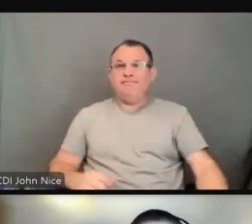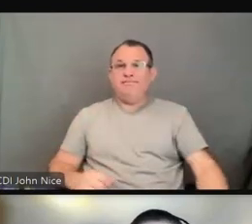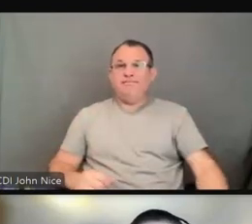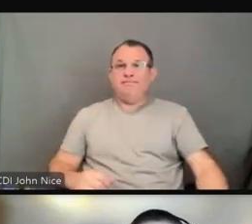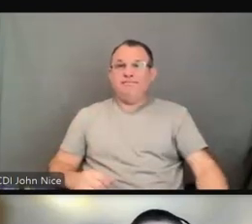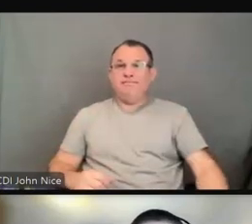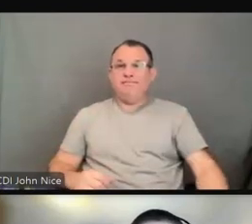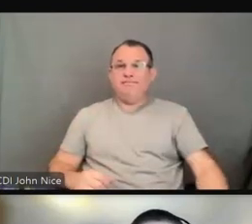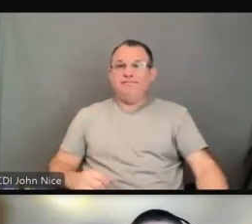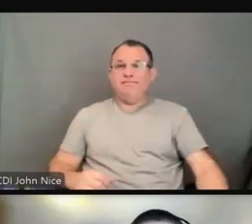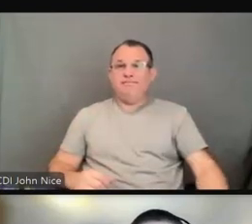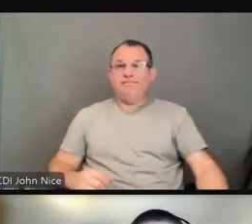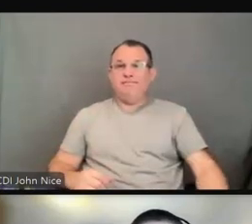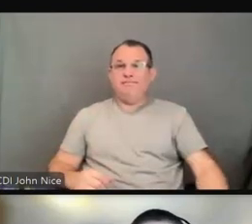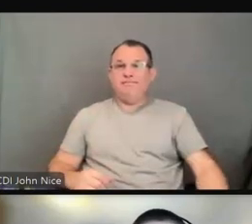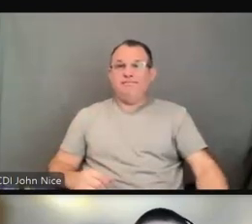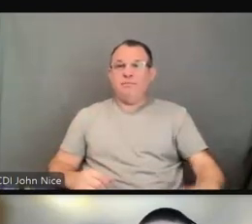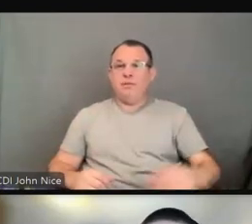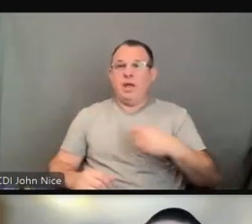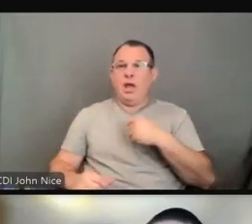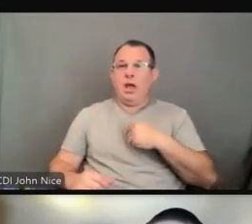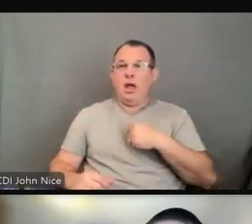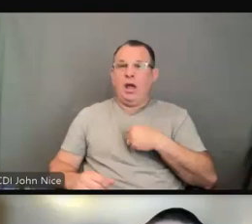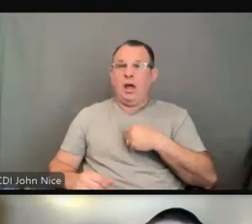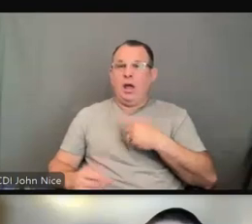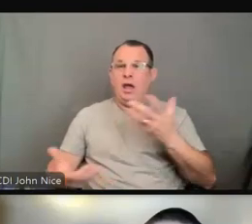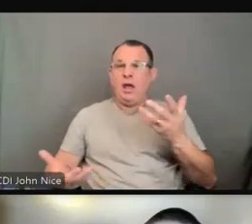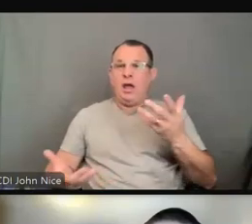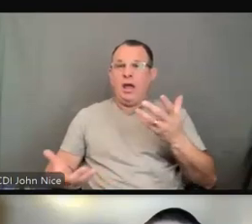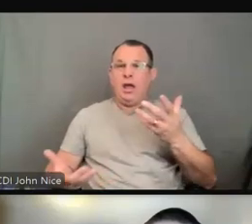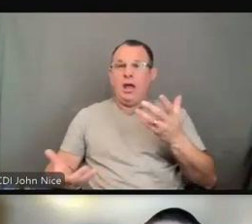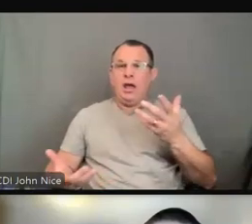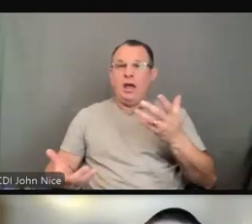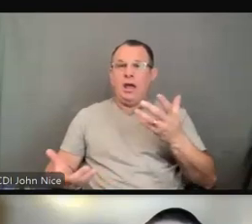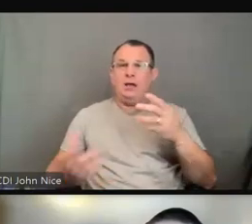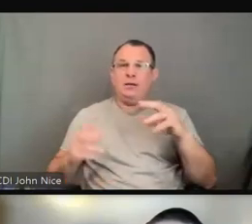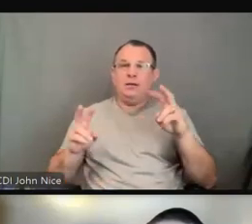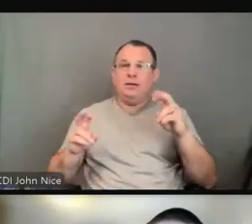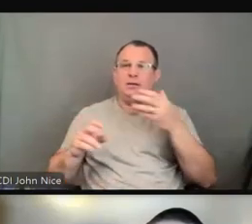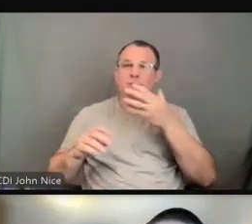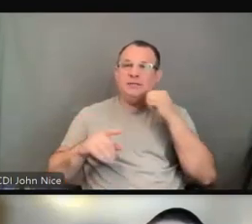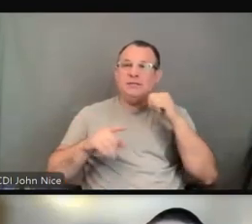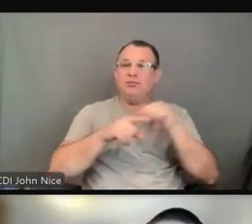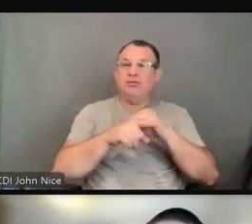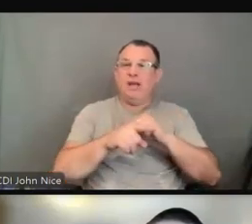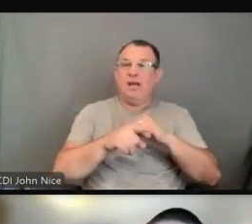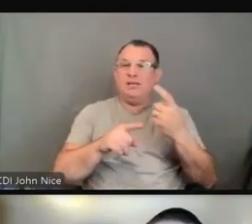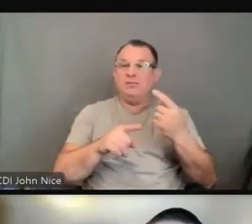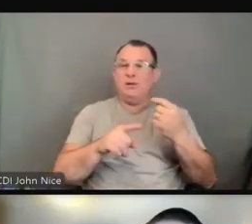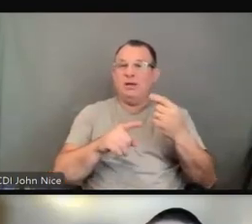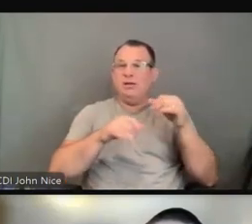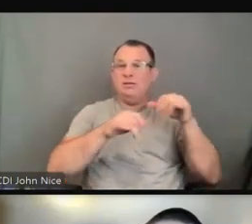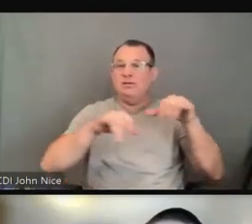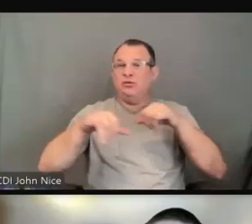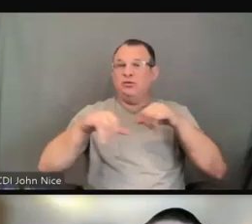think I would have to leave that to a best practices kind of a standard, where a hospital has probably already in